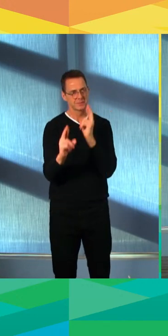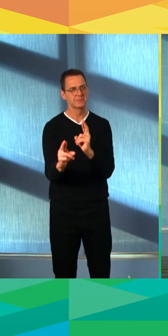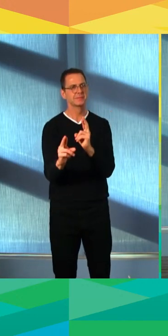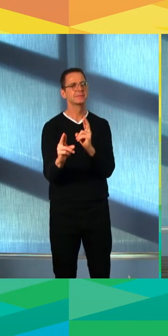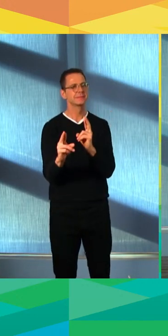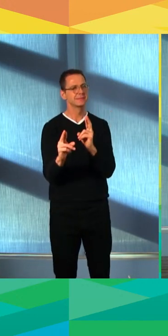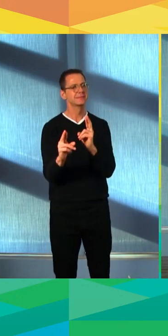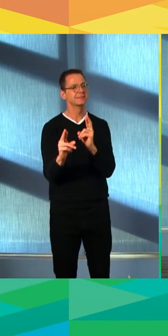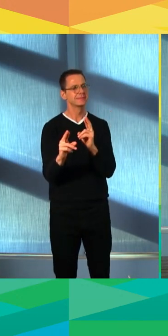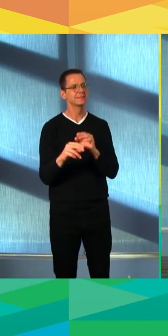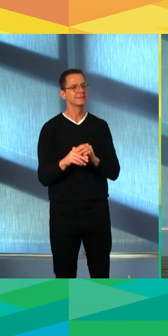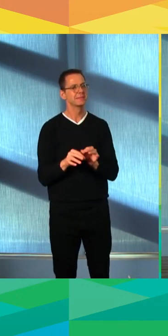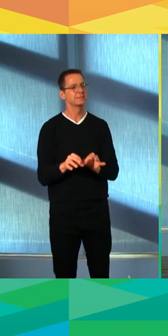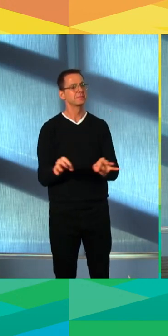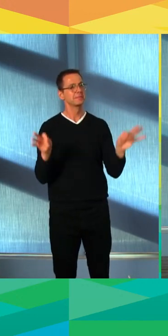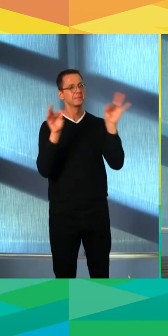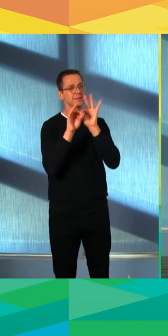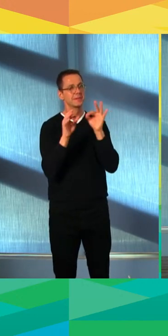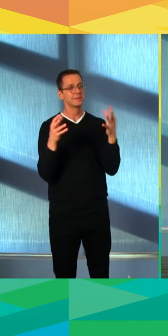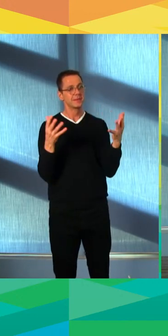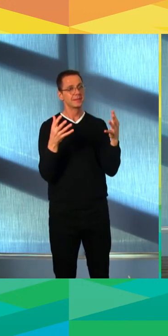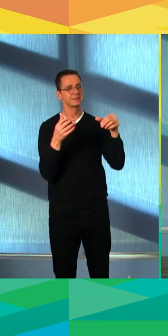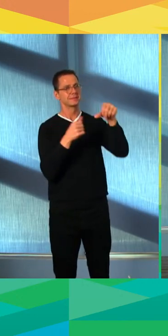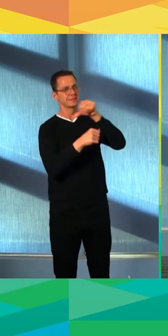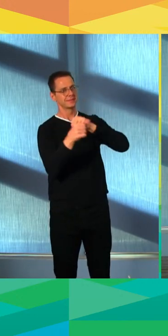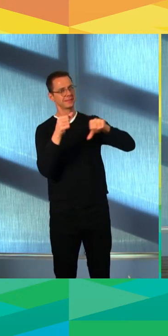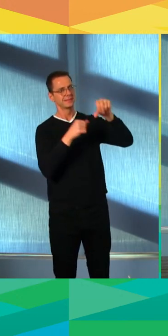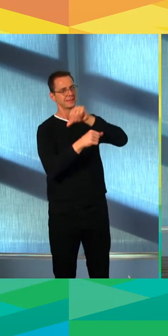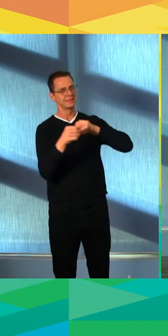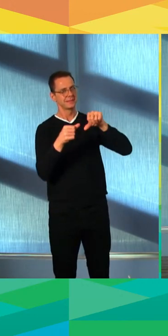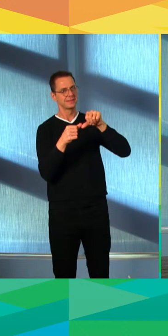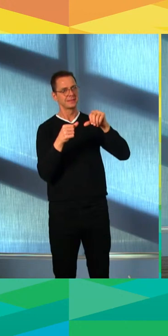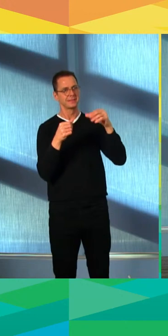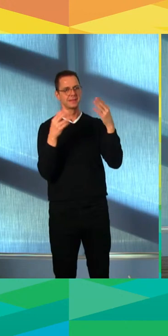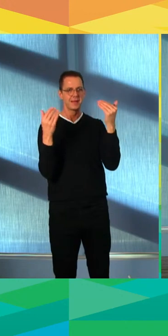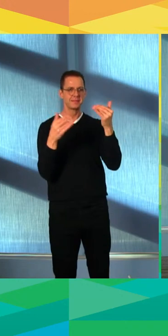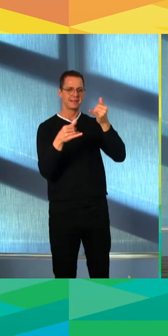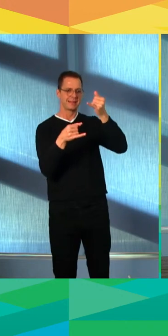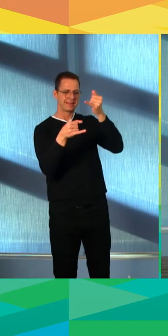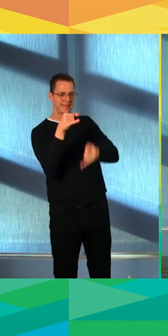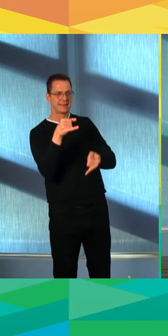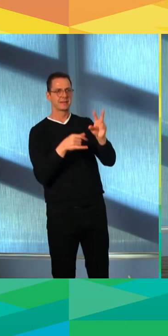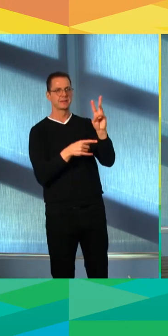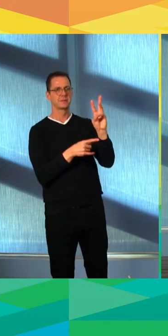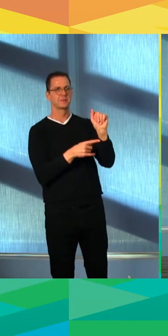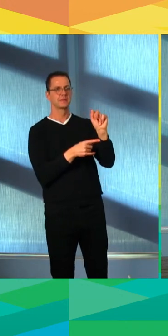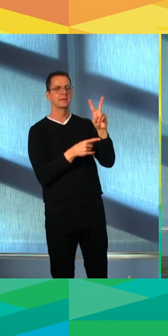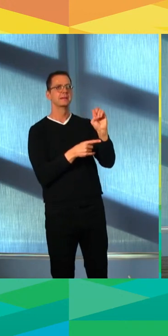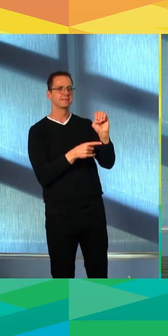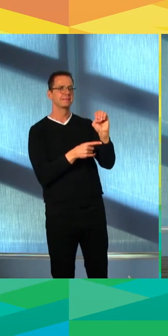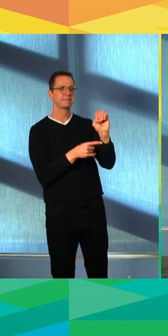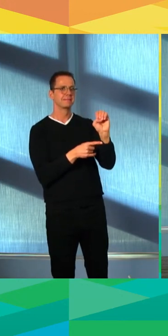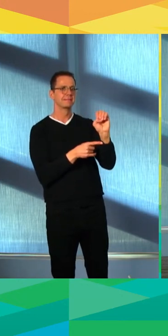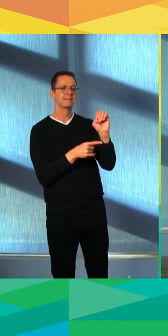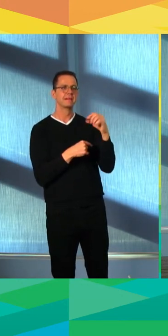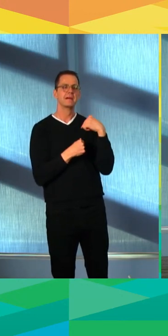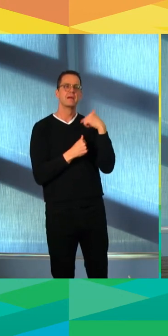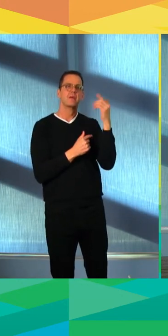other safe through this last wave, even as vaccinations rise and the opportunity for a hopeful summer looms.